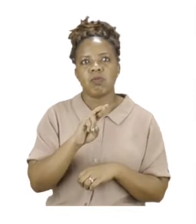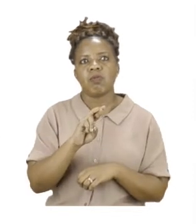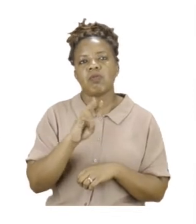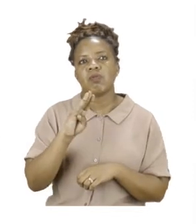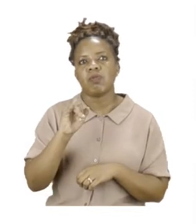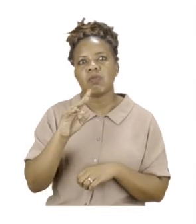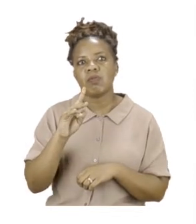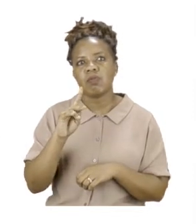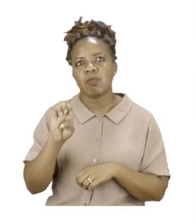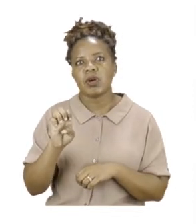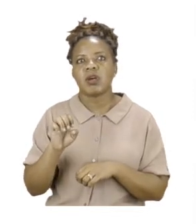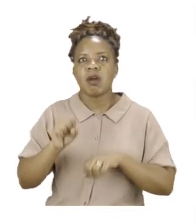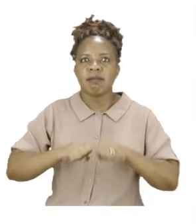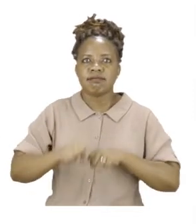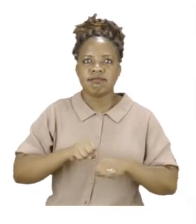A, water.